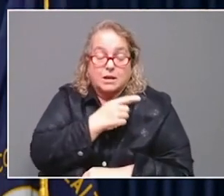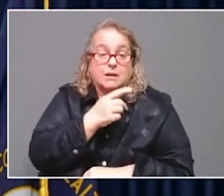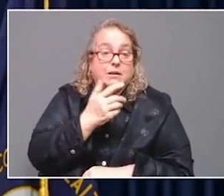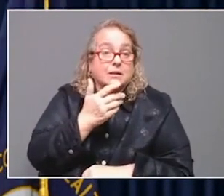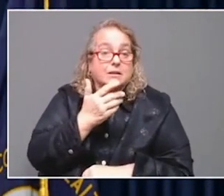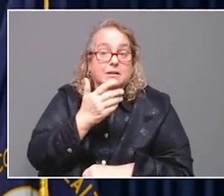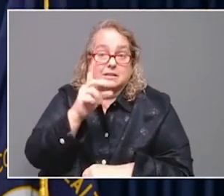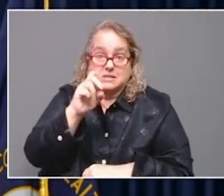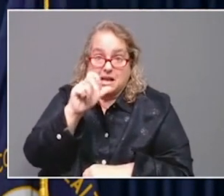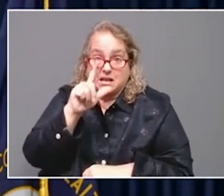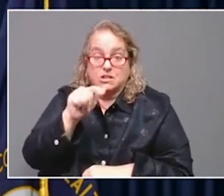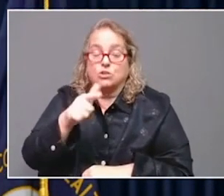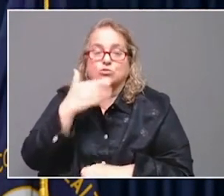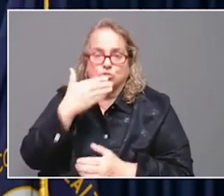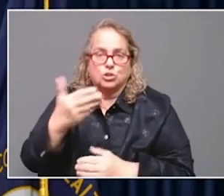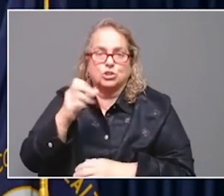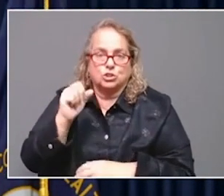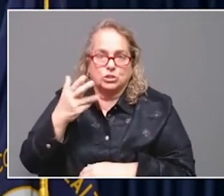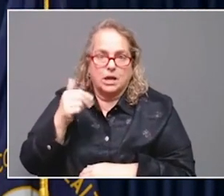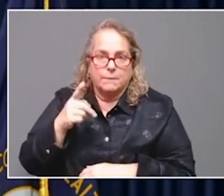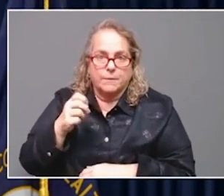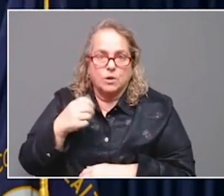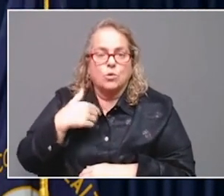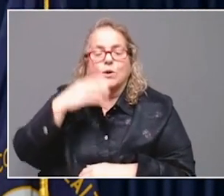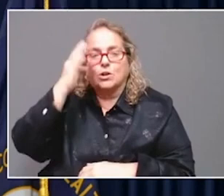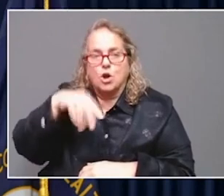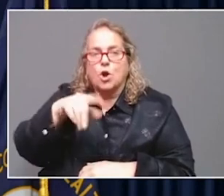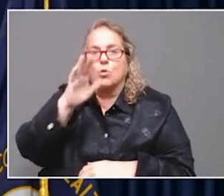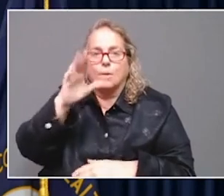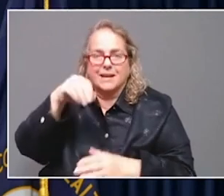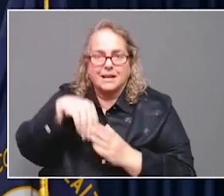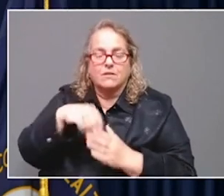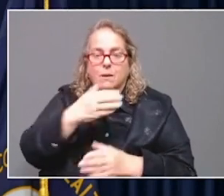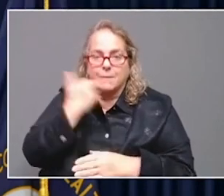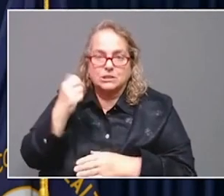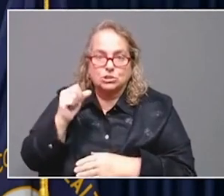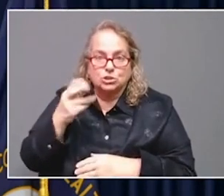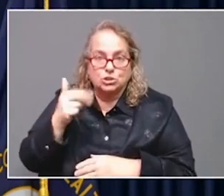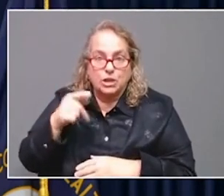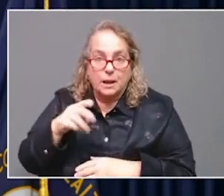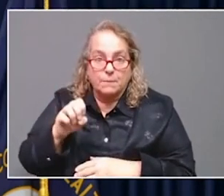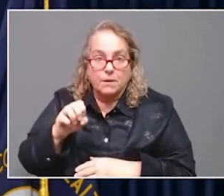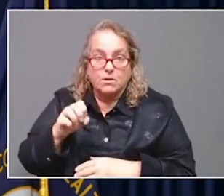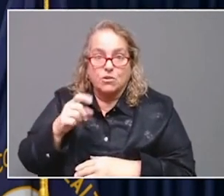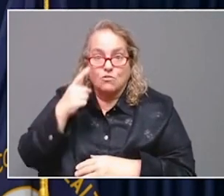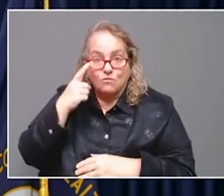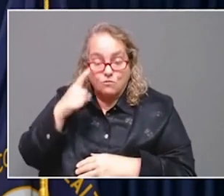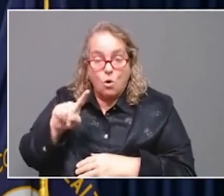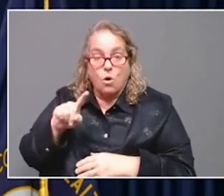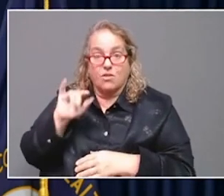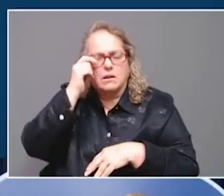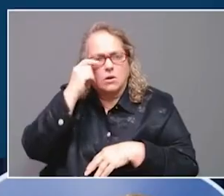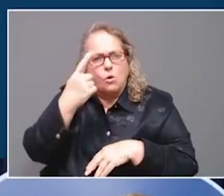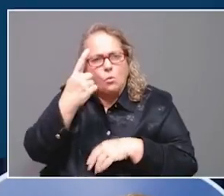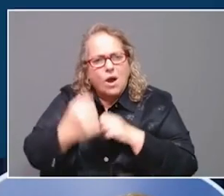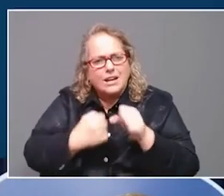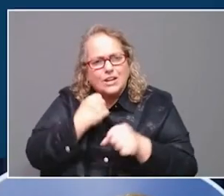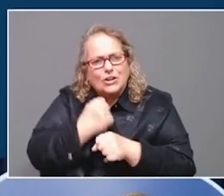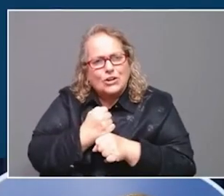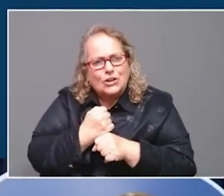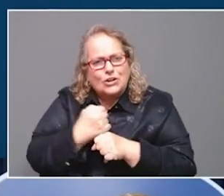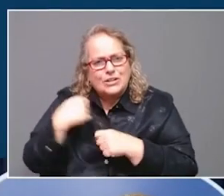pretty good shape, and we know you will be in the best shape we can get you in for Omicron as we learn more about it.